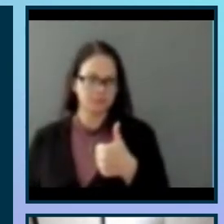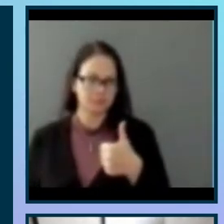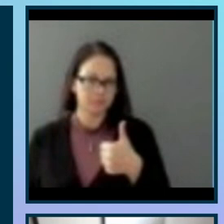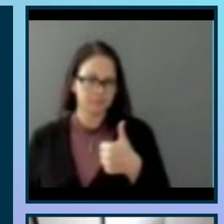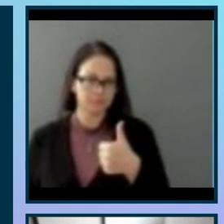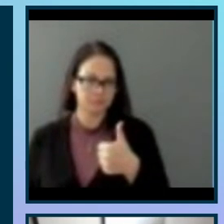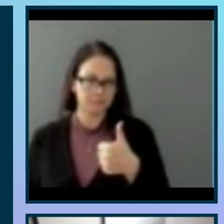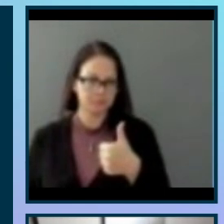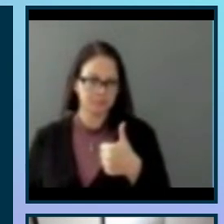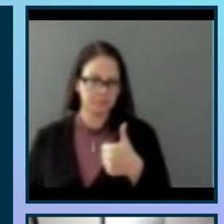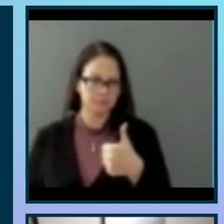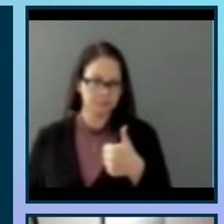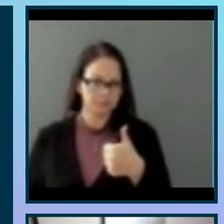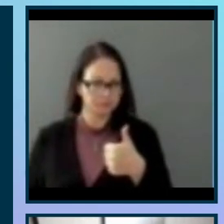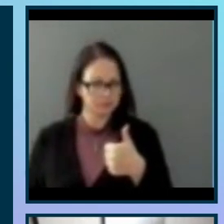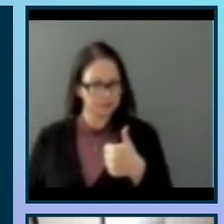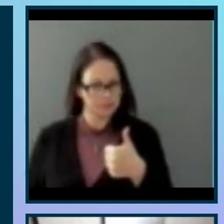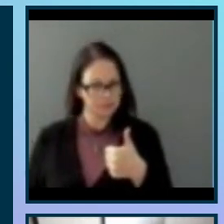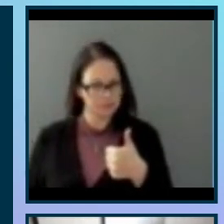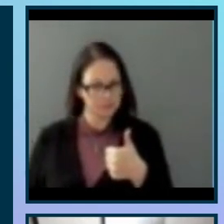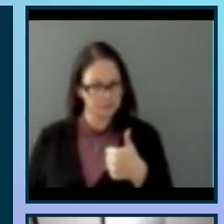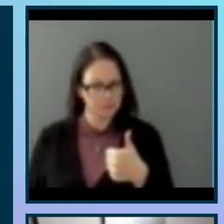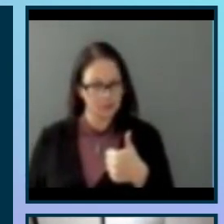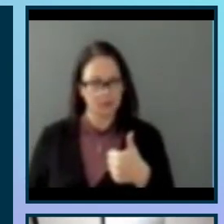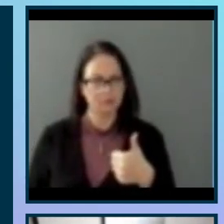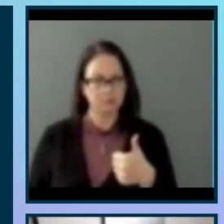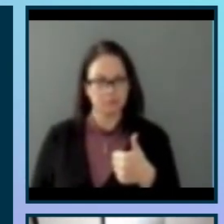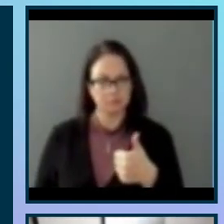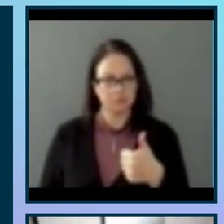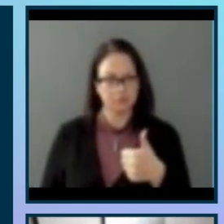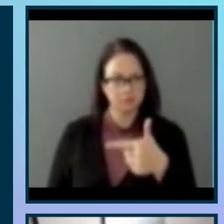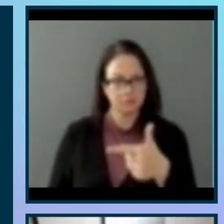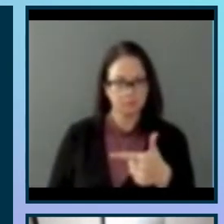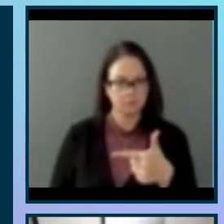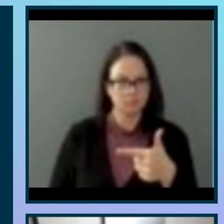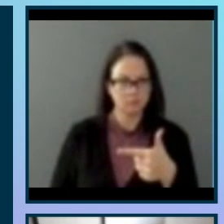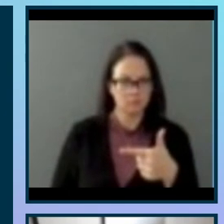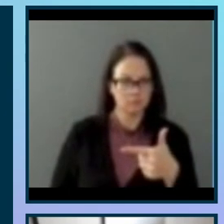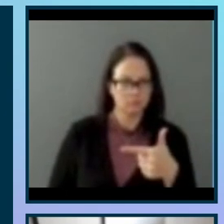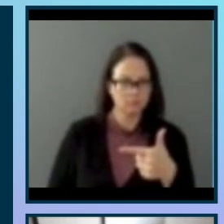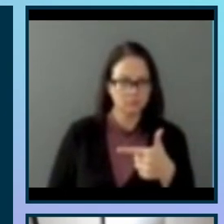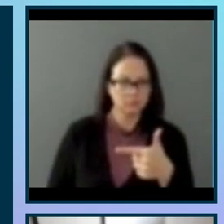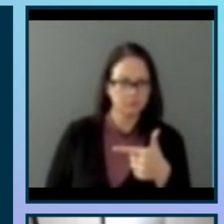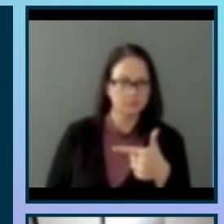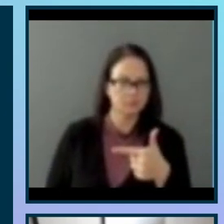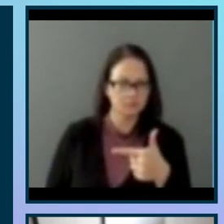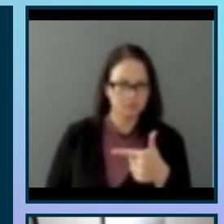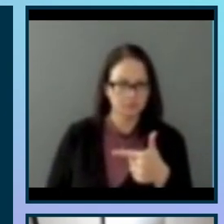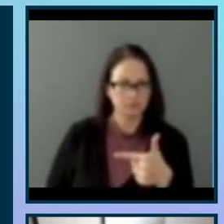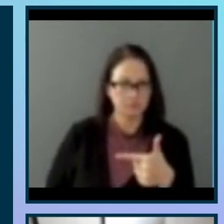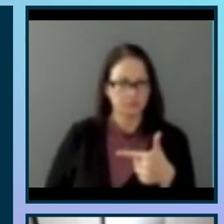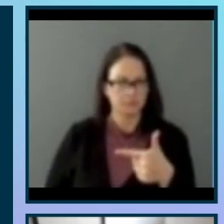constraints. So we have some some changes to make adding accessibility features, field guide testing, column format